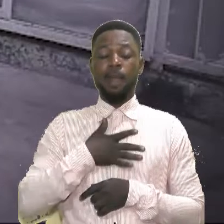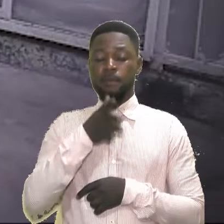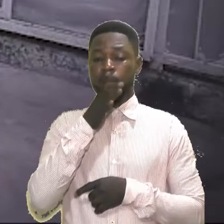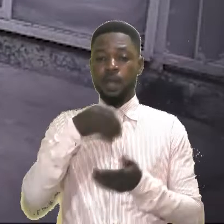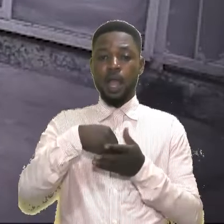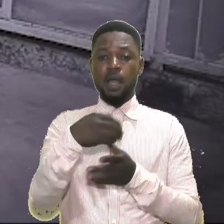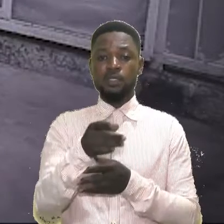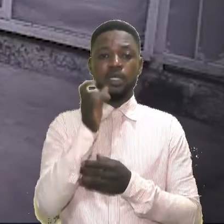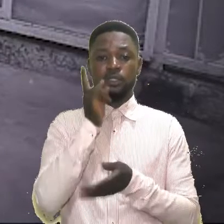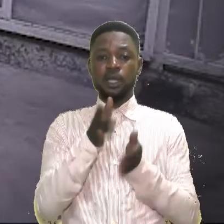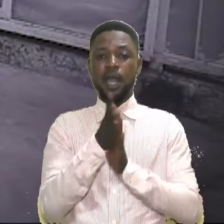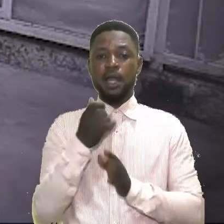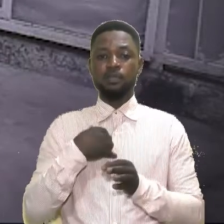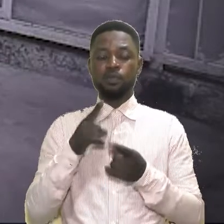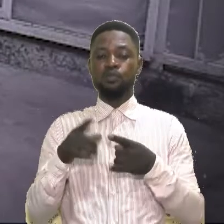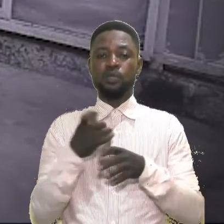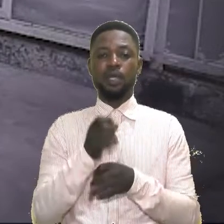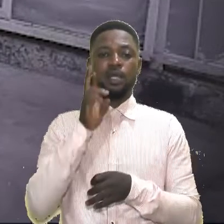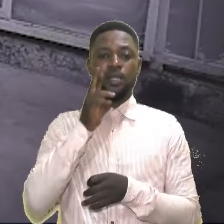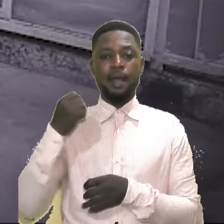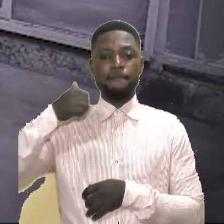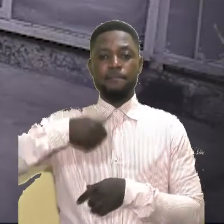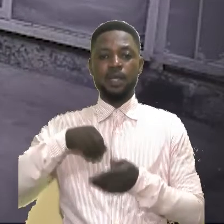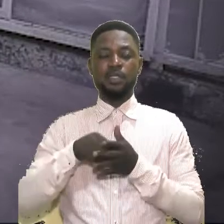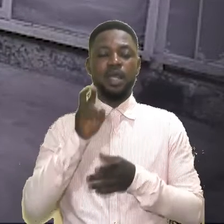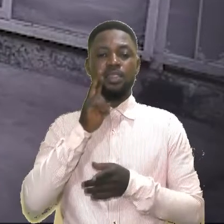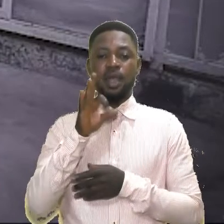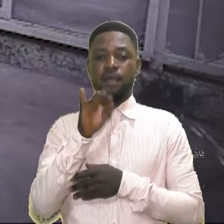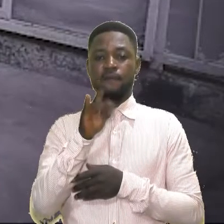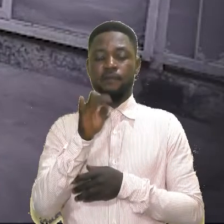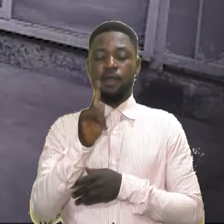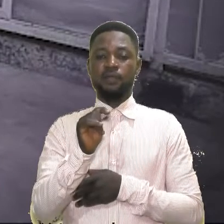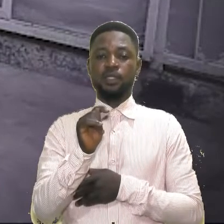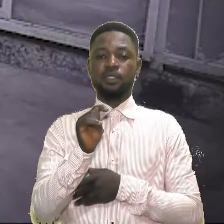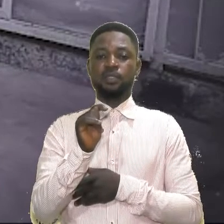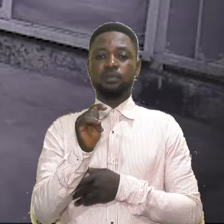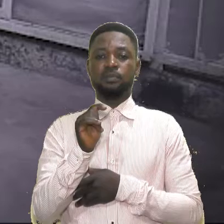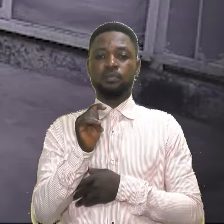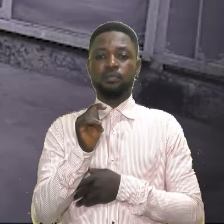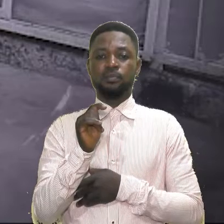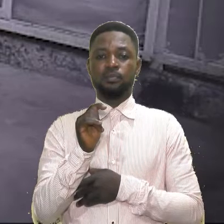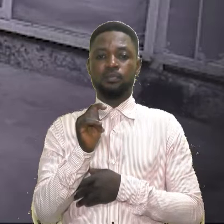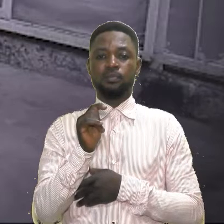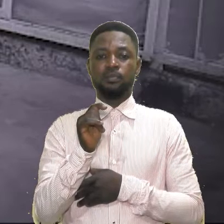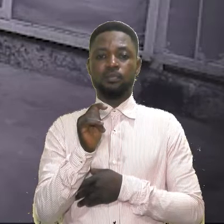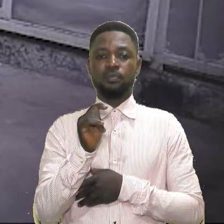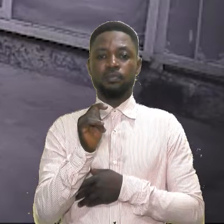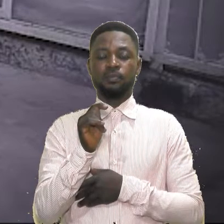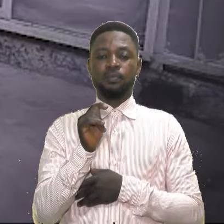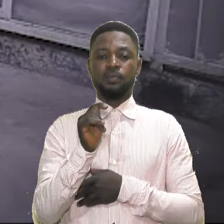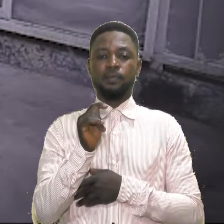outside, she asked me to get her bag from her flat. Mama, how are you doing?